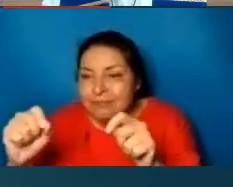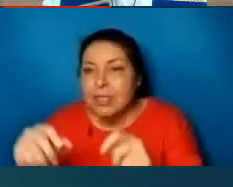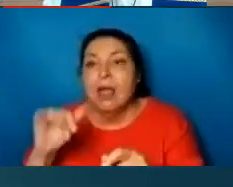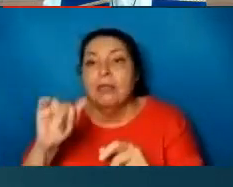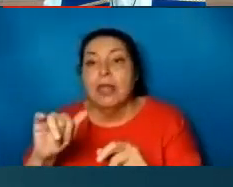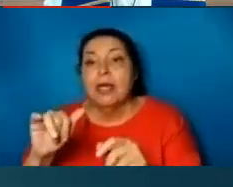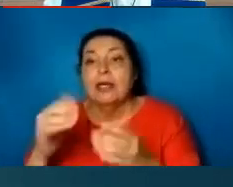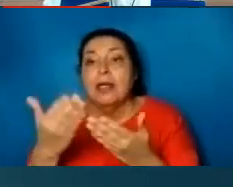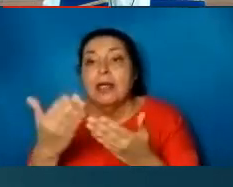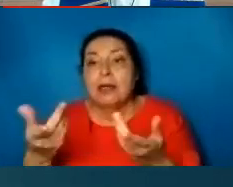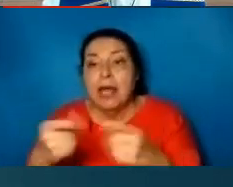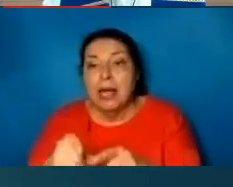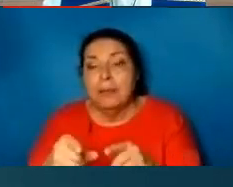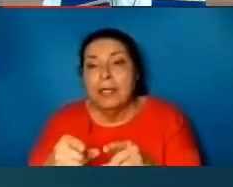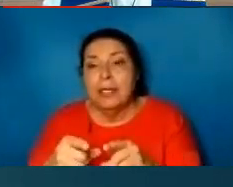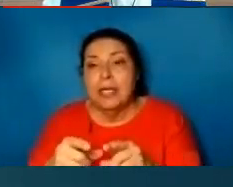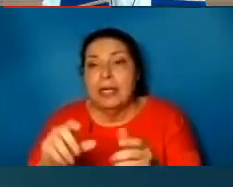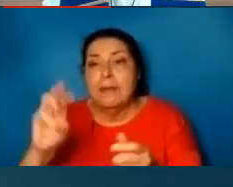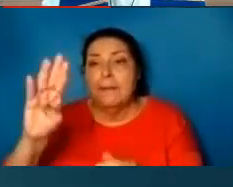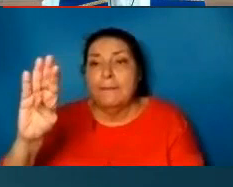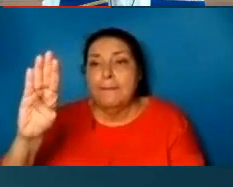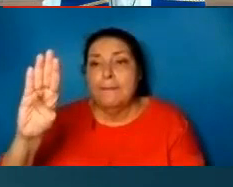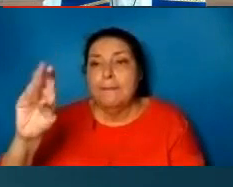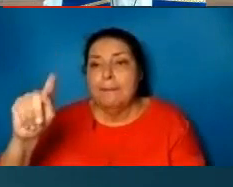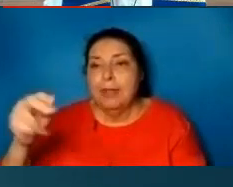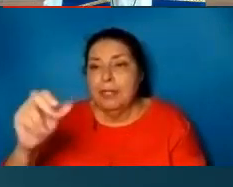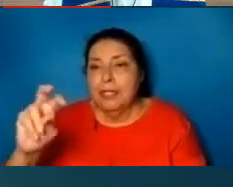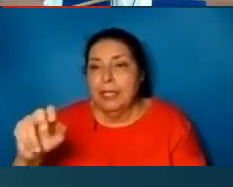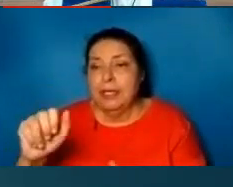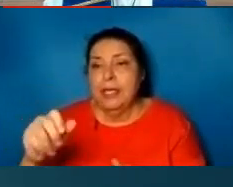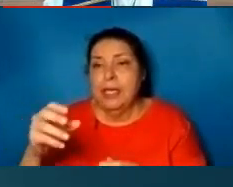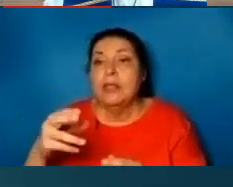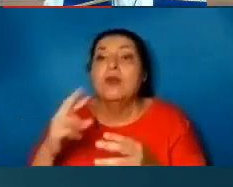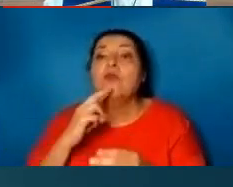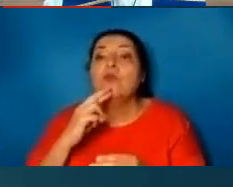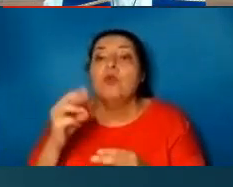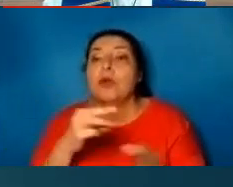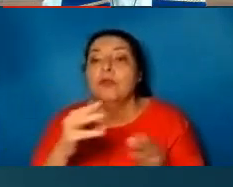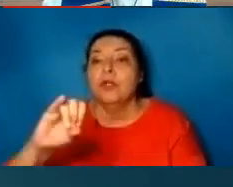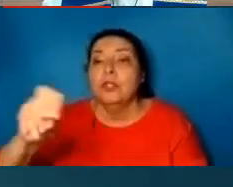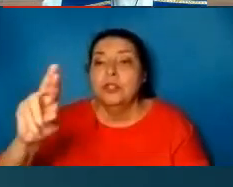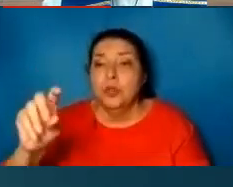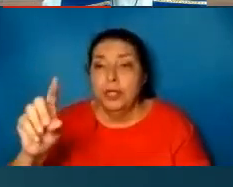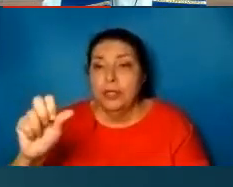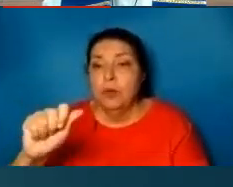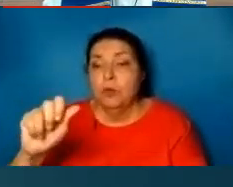took place in Bethany across the Jordan where John was baptizing this is the gospel of our Lord